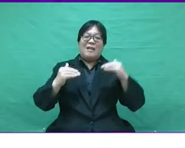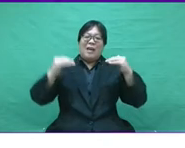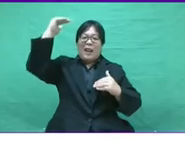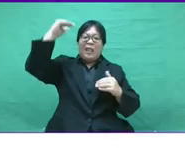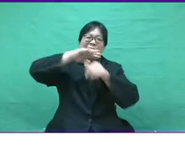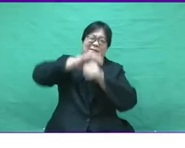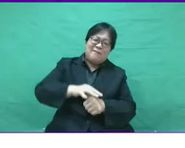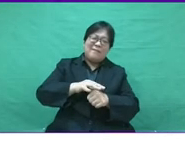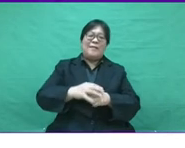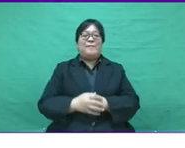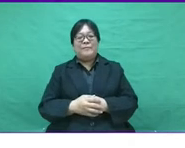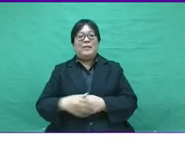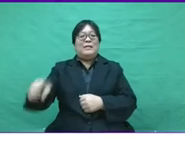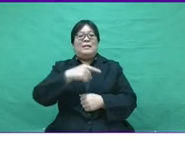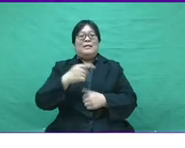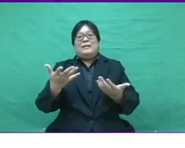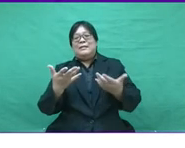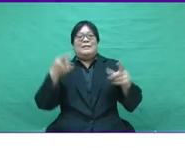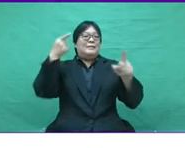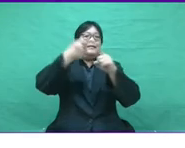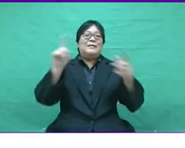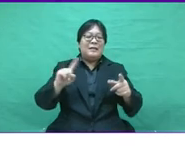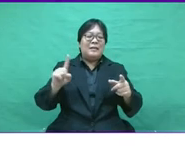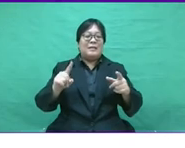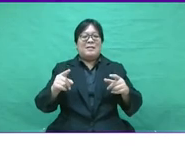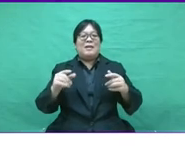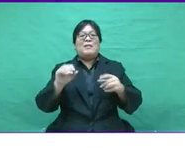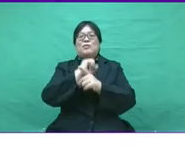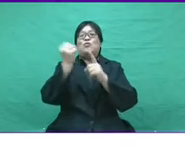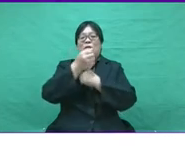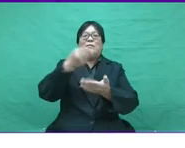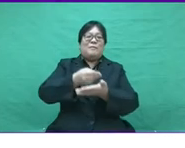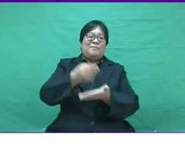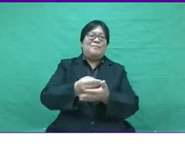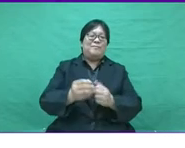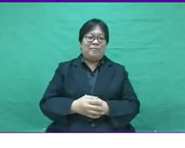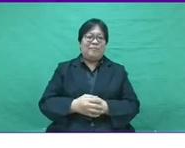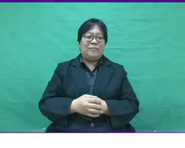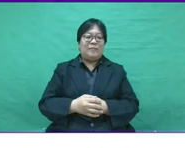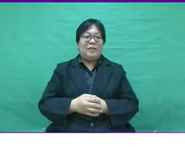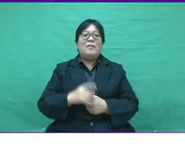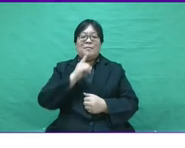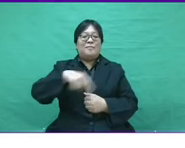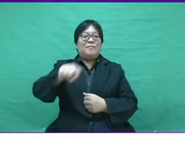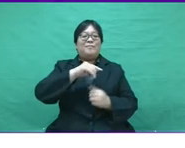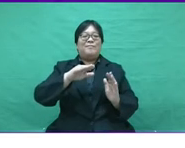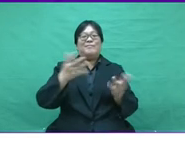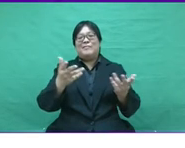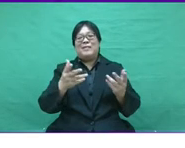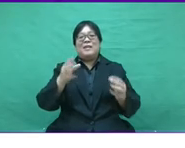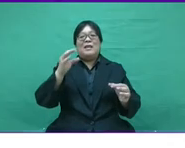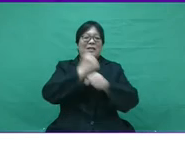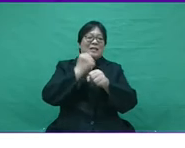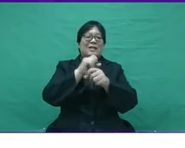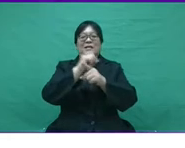Malaysian employees are reporting high level of stress. Their concerns center around their financial situation.